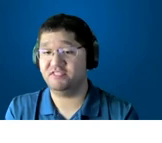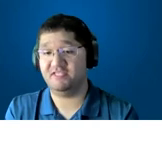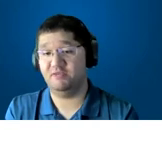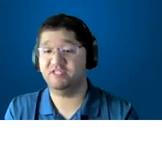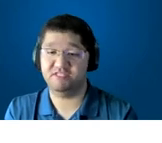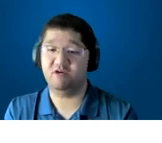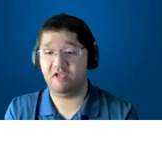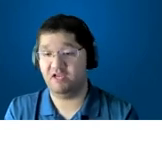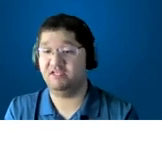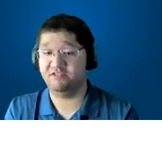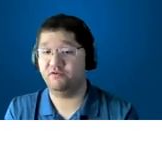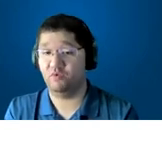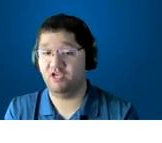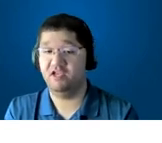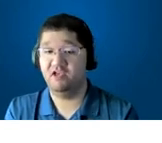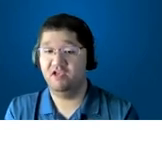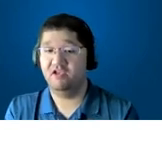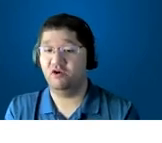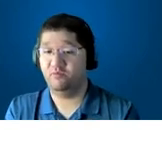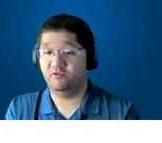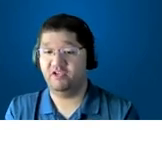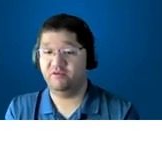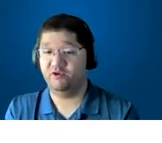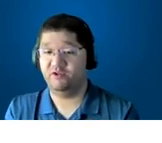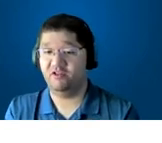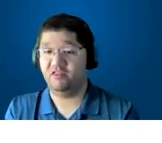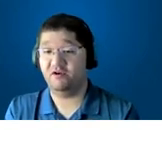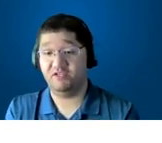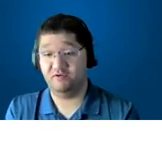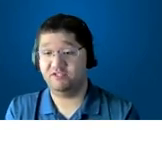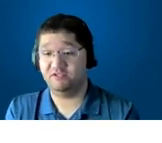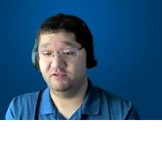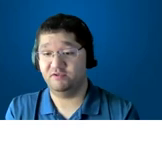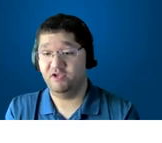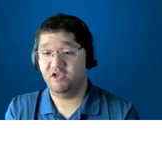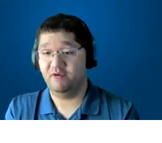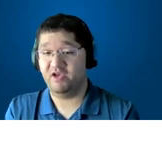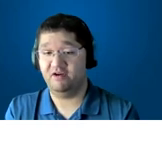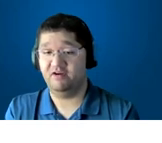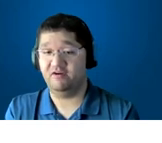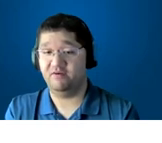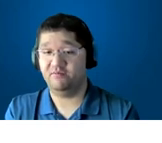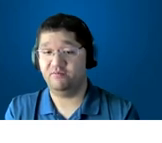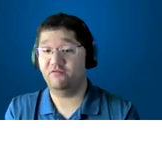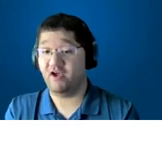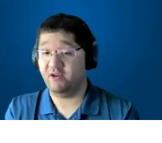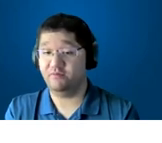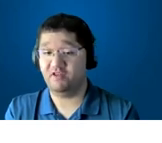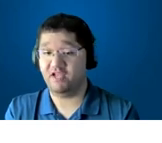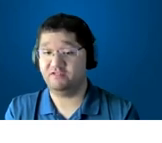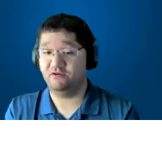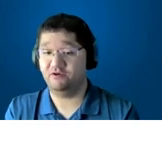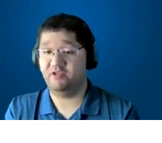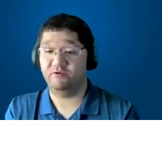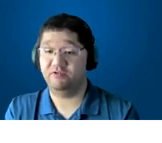you to see person center plan in a different way and hopefully it will allow you to um better provide